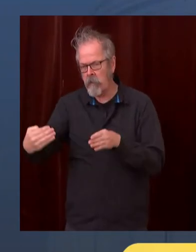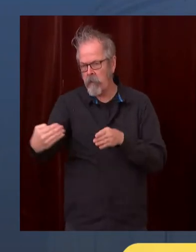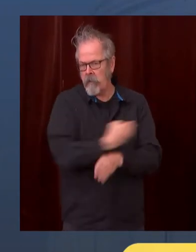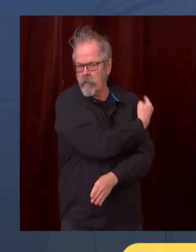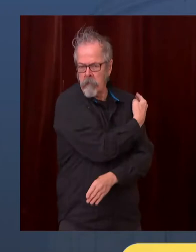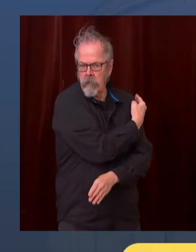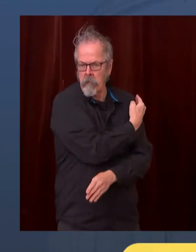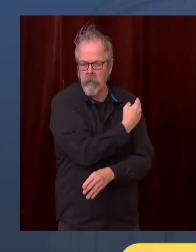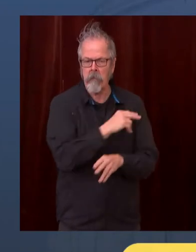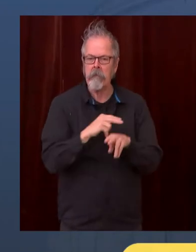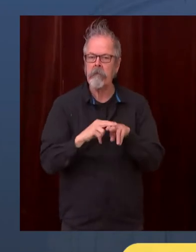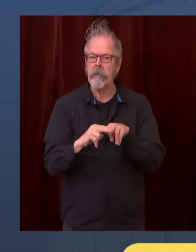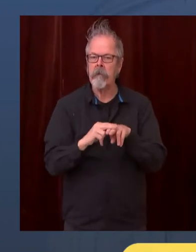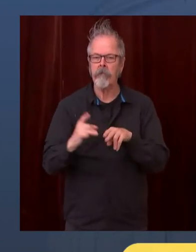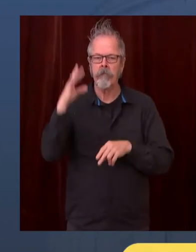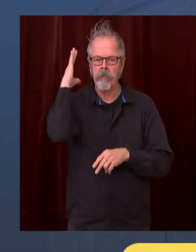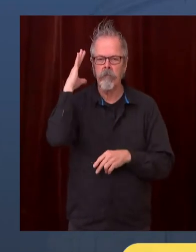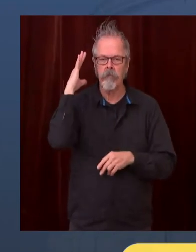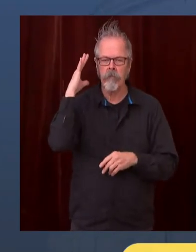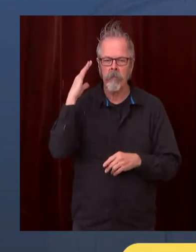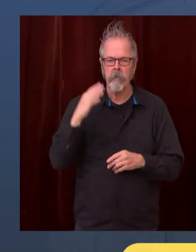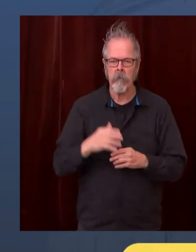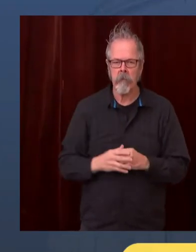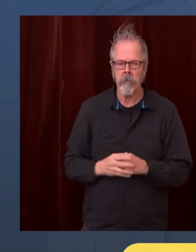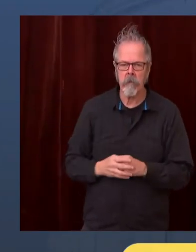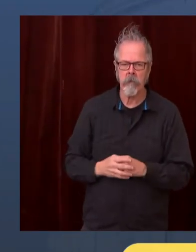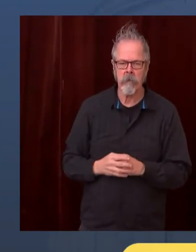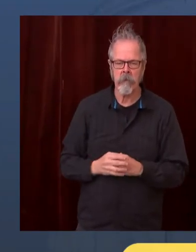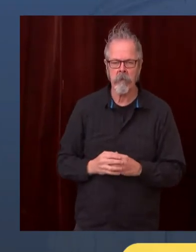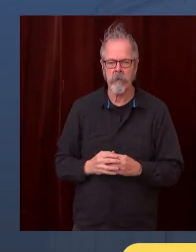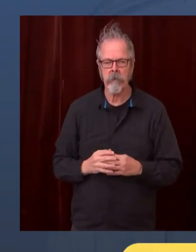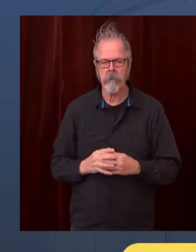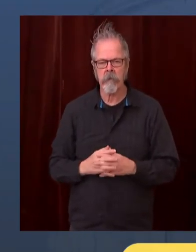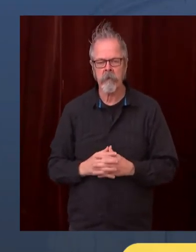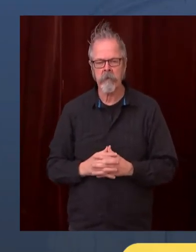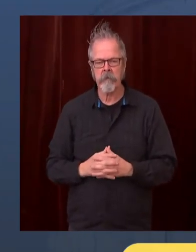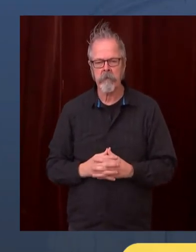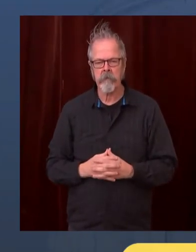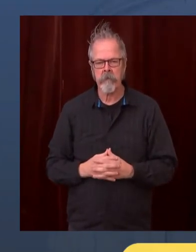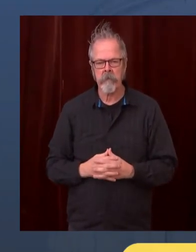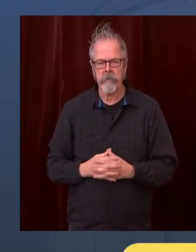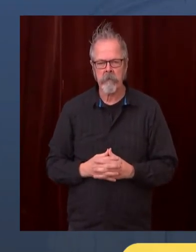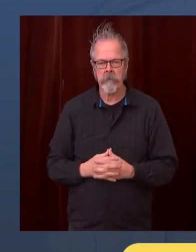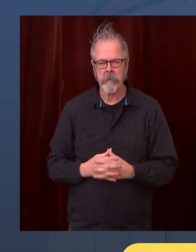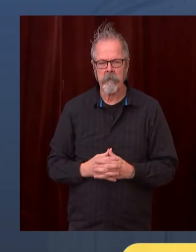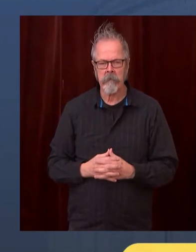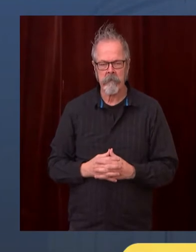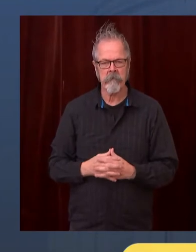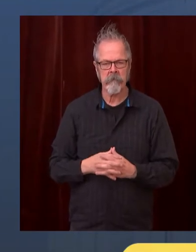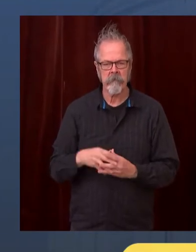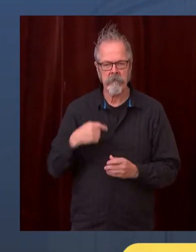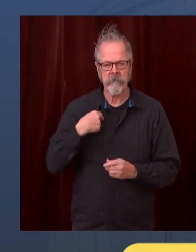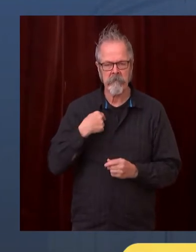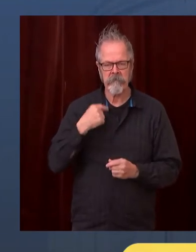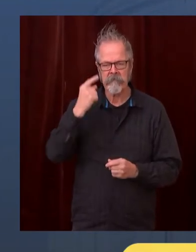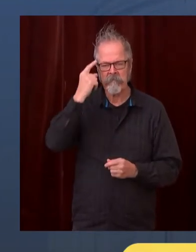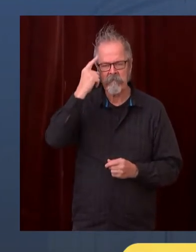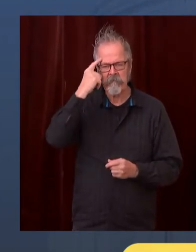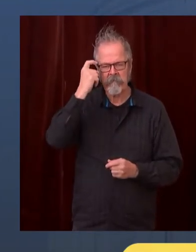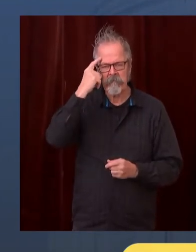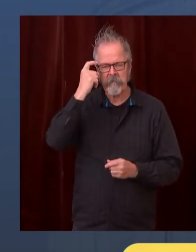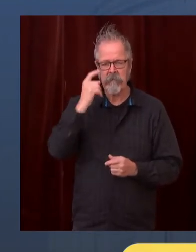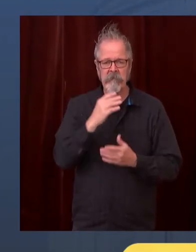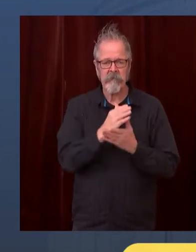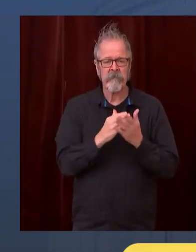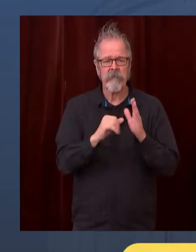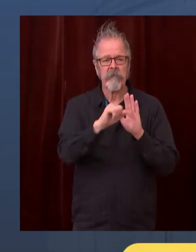unfortunately late to this game. they've waited months sometimes while